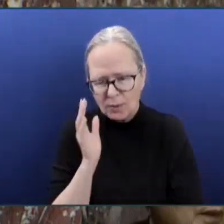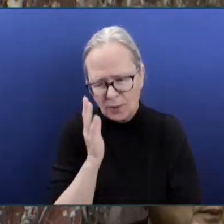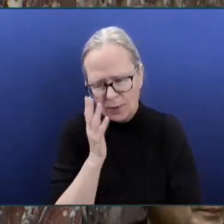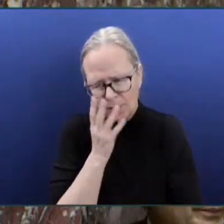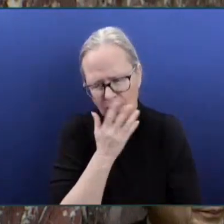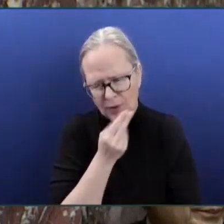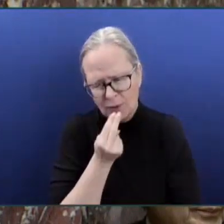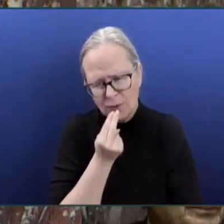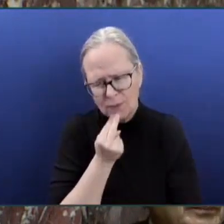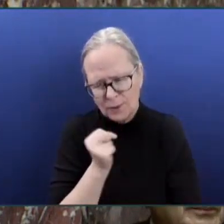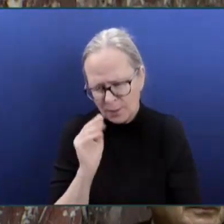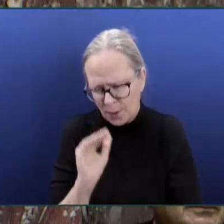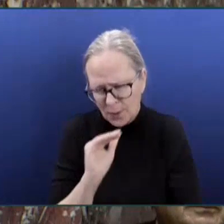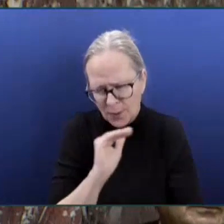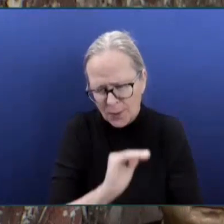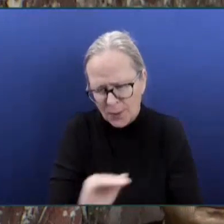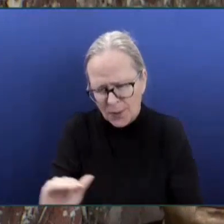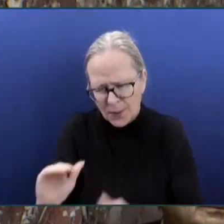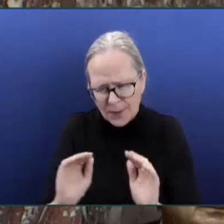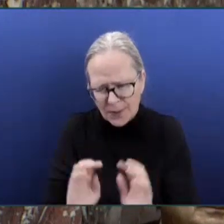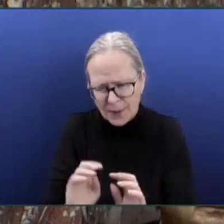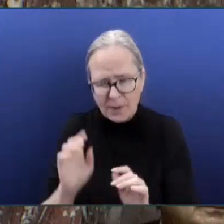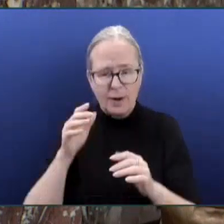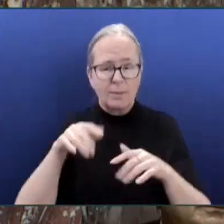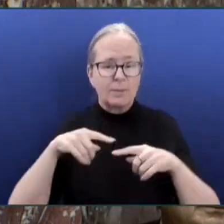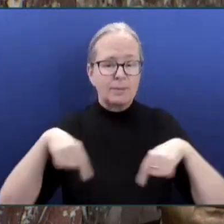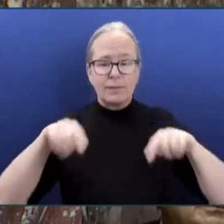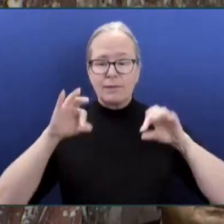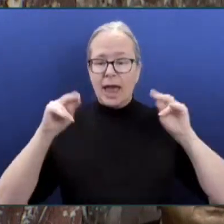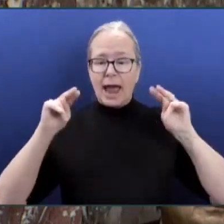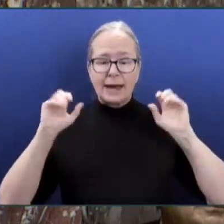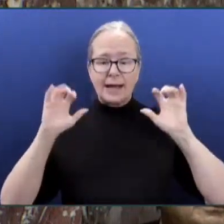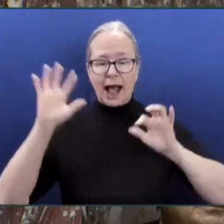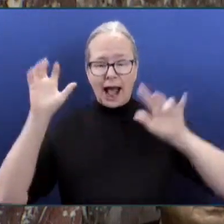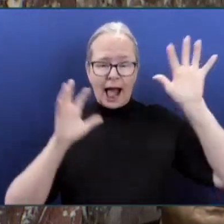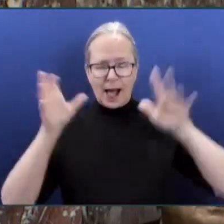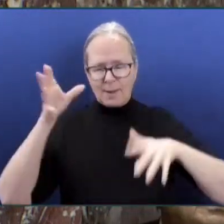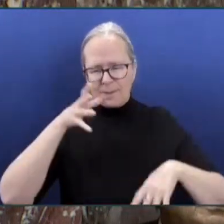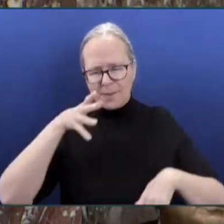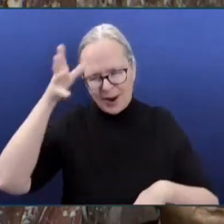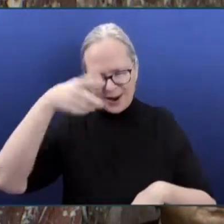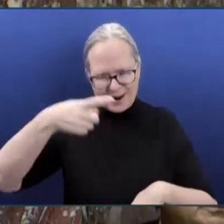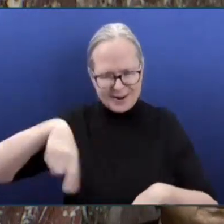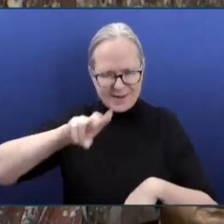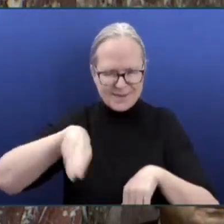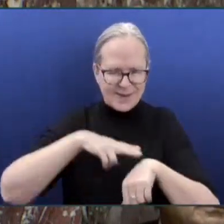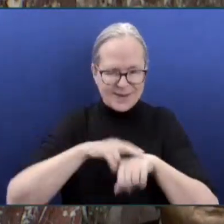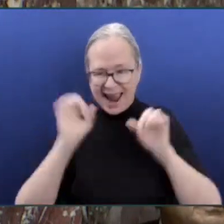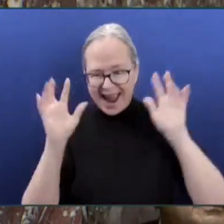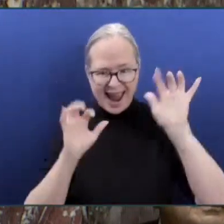That's what happened during the Richmond Cosm Hockey match final was like. The Richmond Cosm